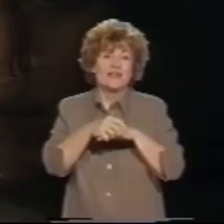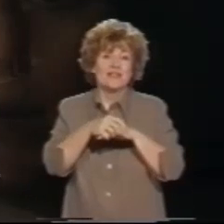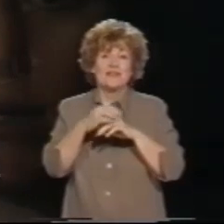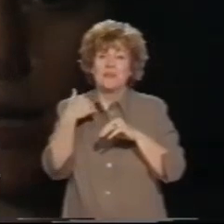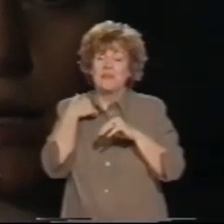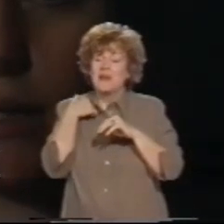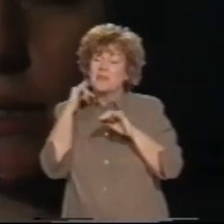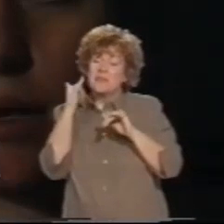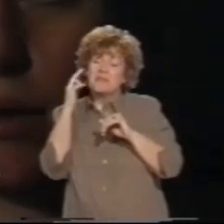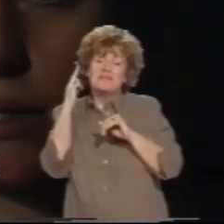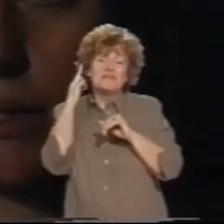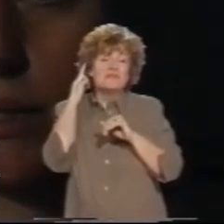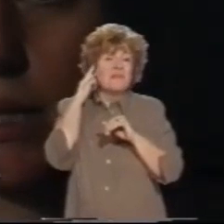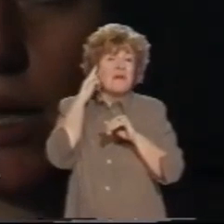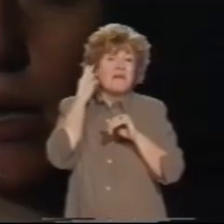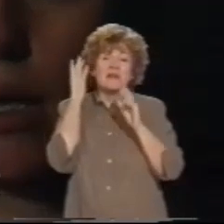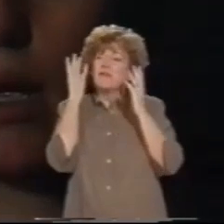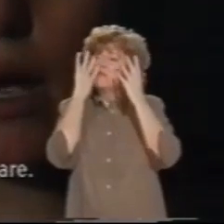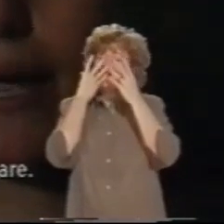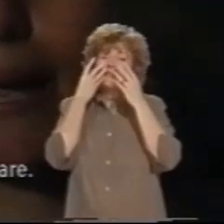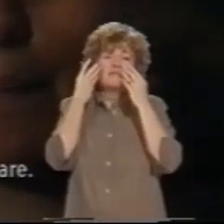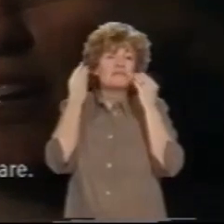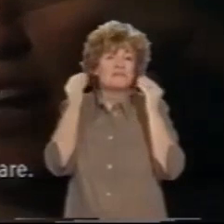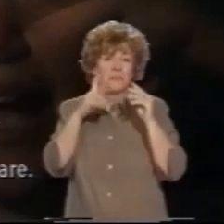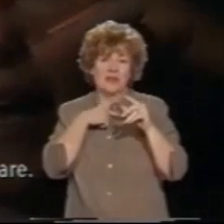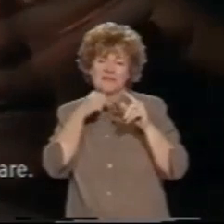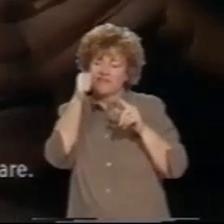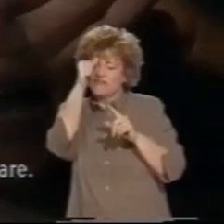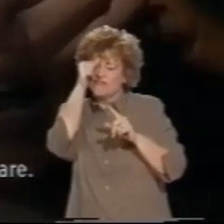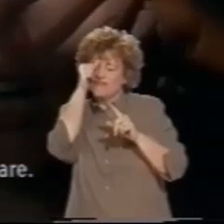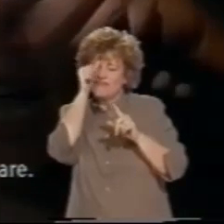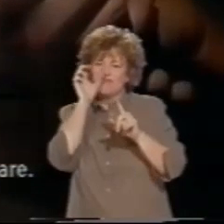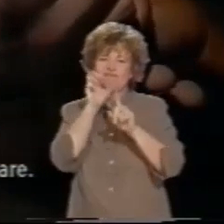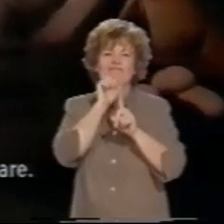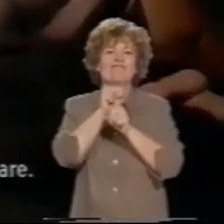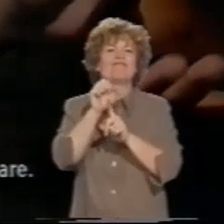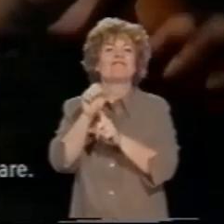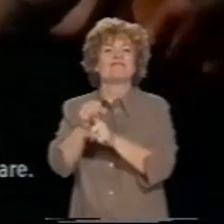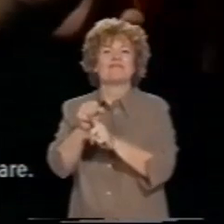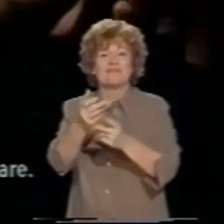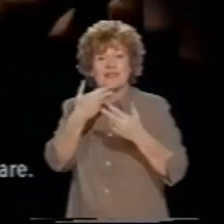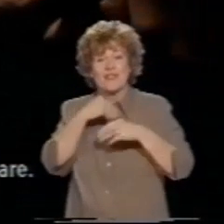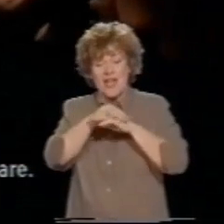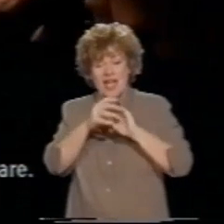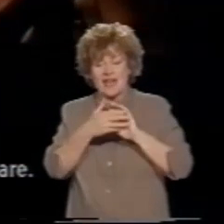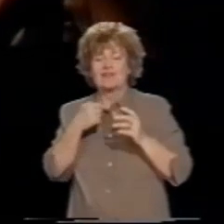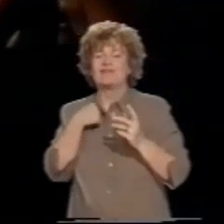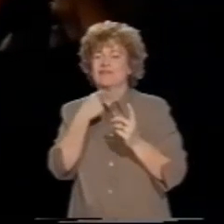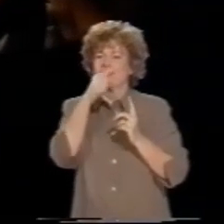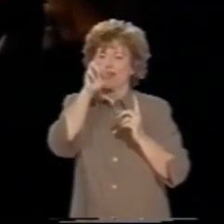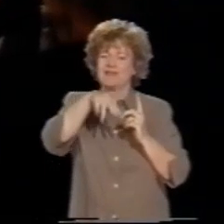in my silent darkness. Give me a hand and I'll tell you who you are.